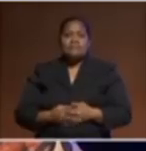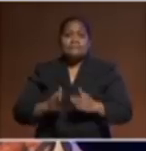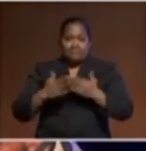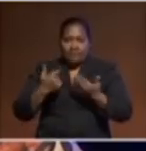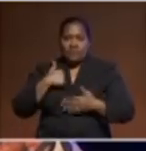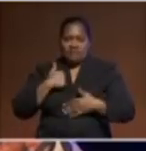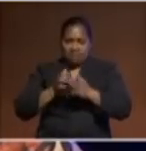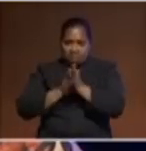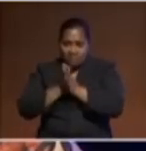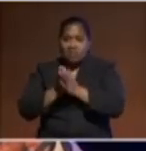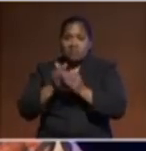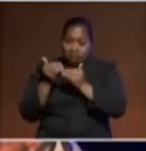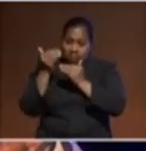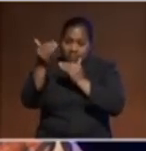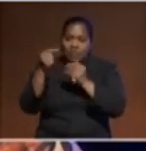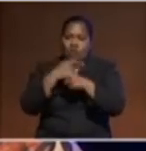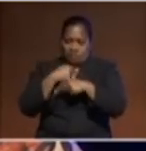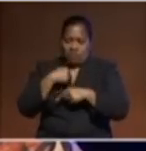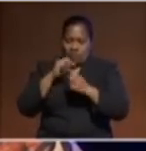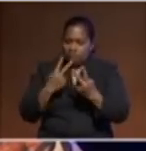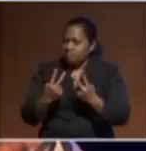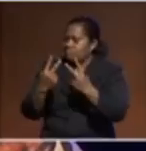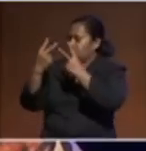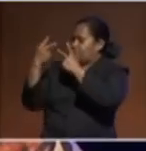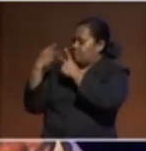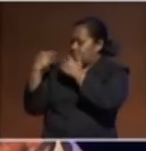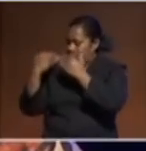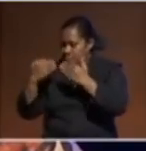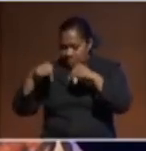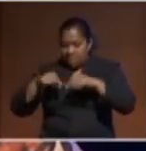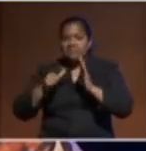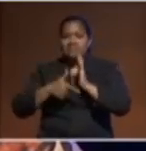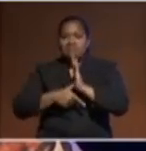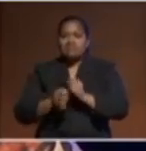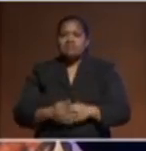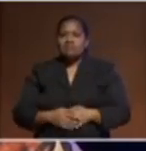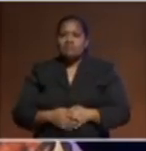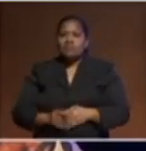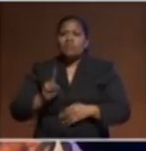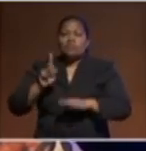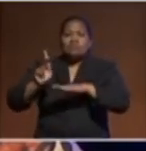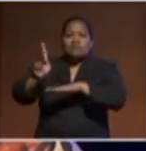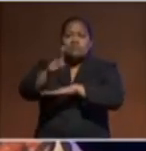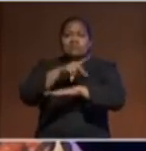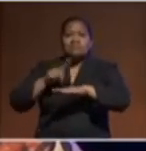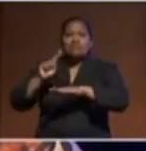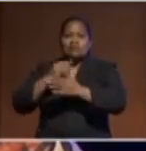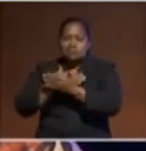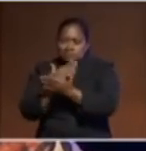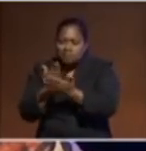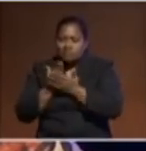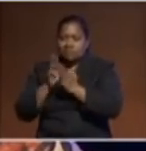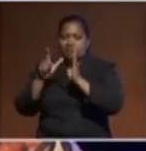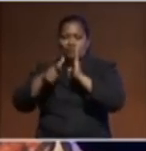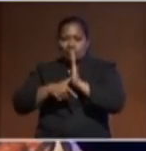we will look back at this time as one of Pacific regionalism watershed moments. But to achieve that, we